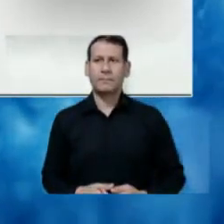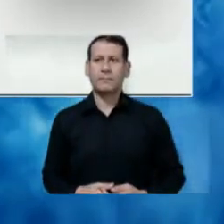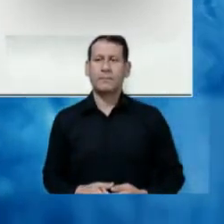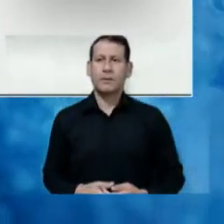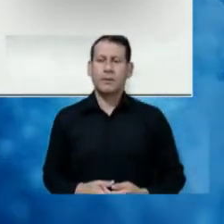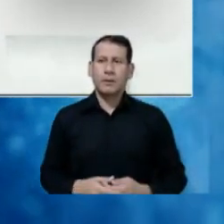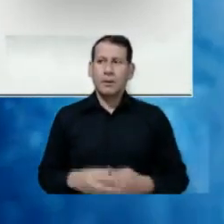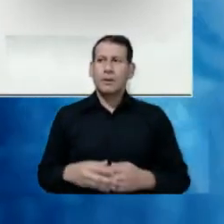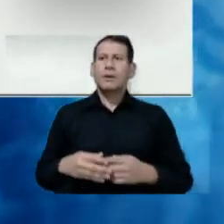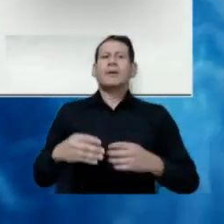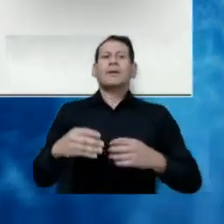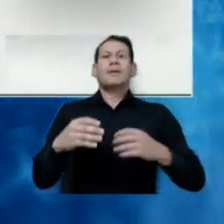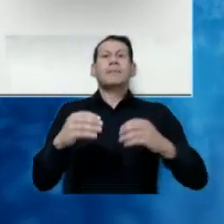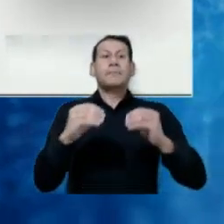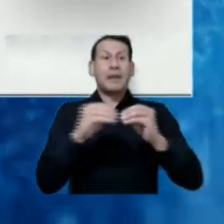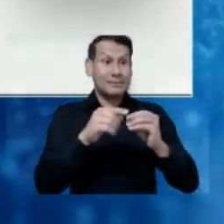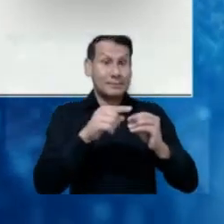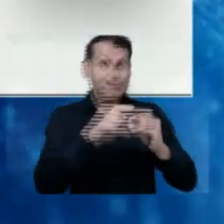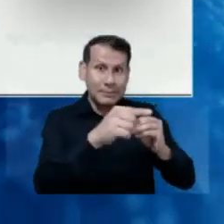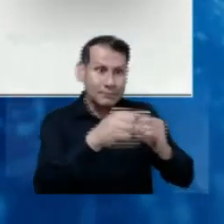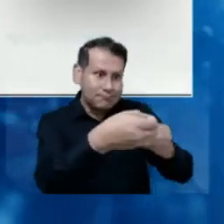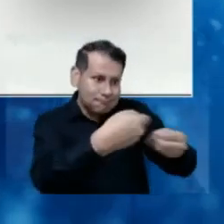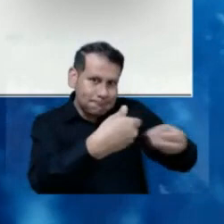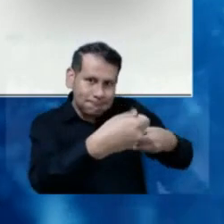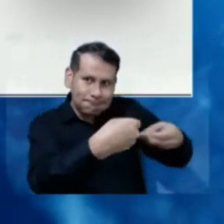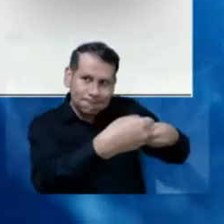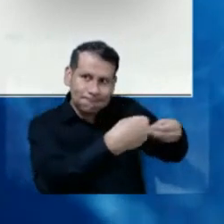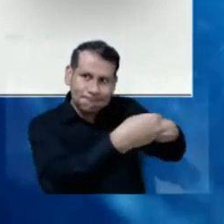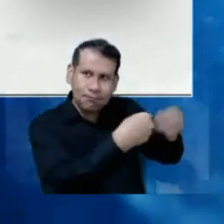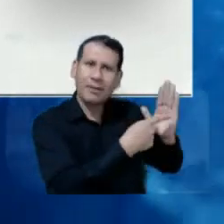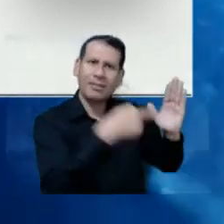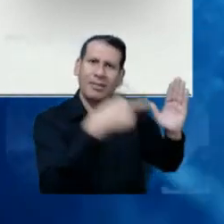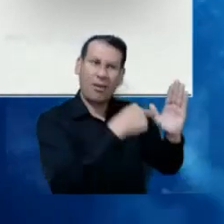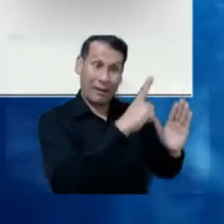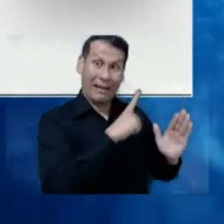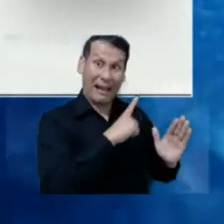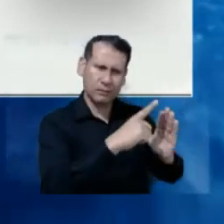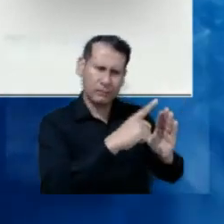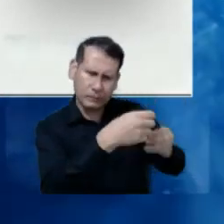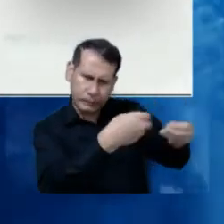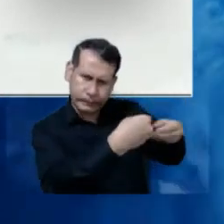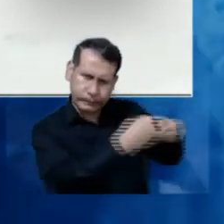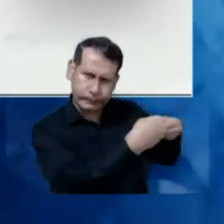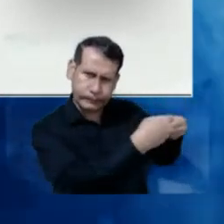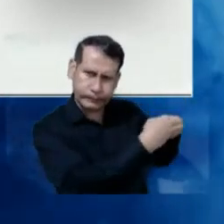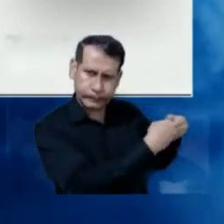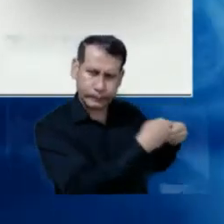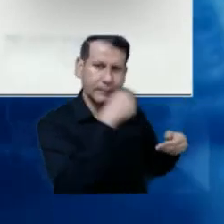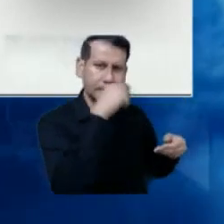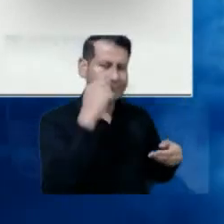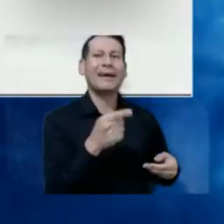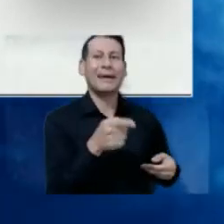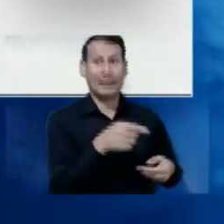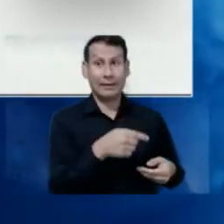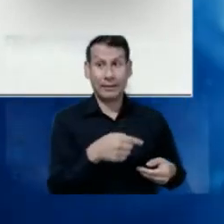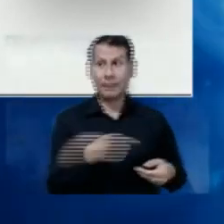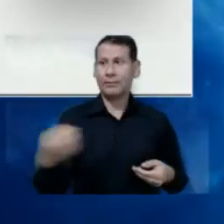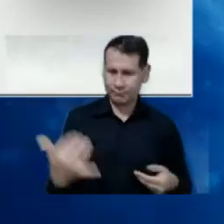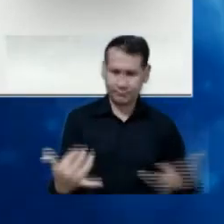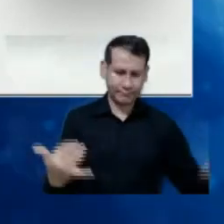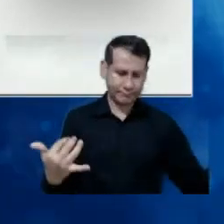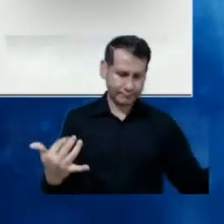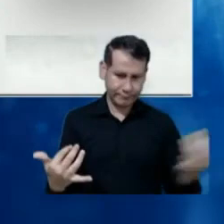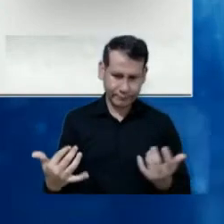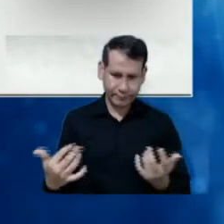leading providers, according to the magic quadro for Garnet participated. Bringing to these